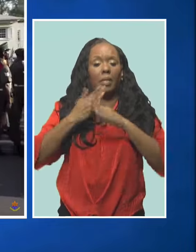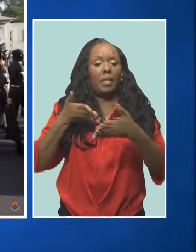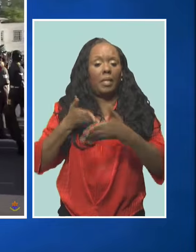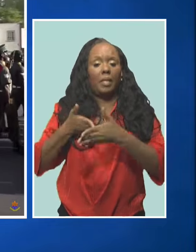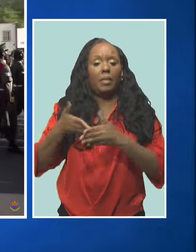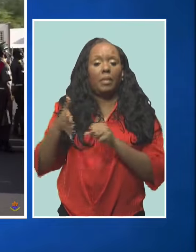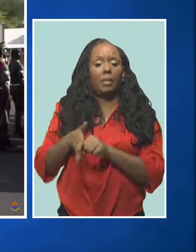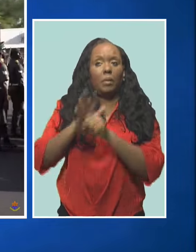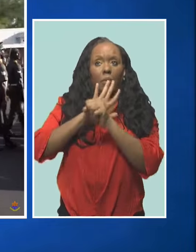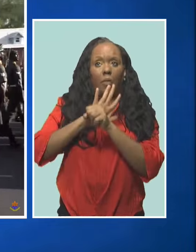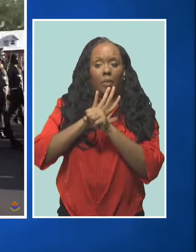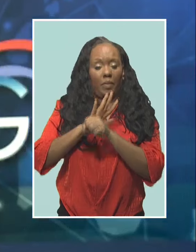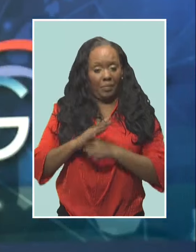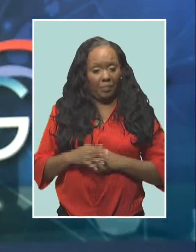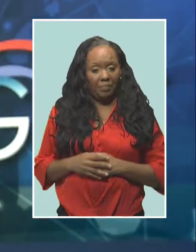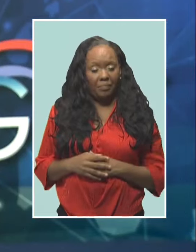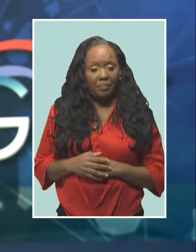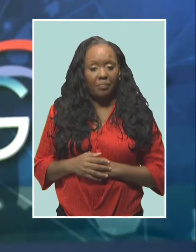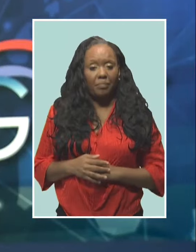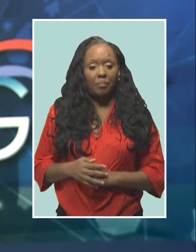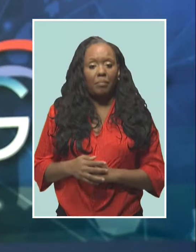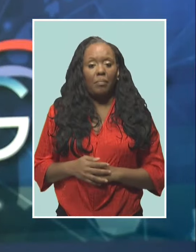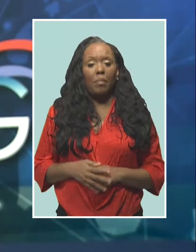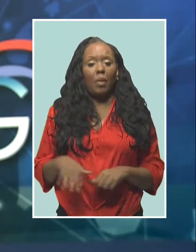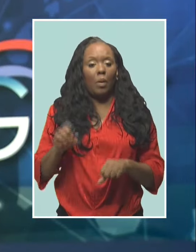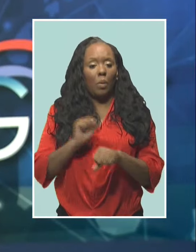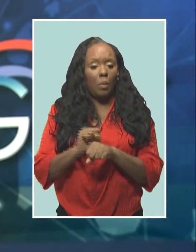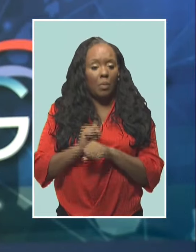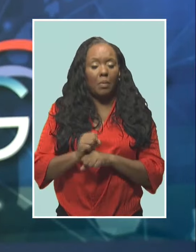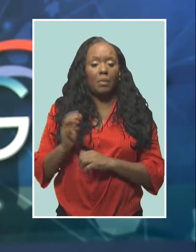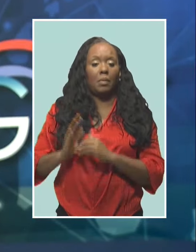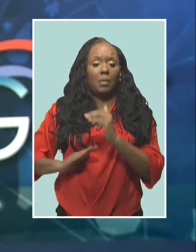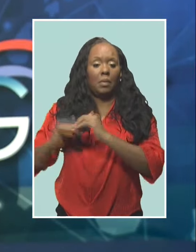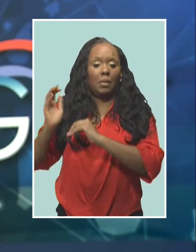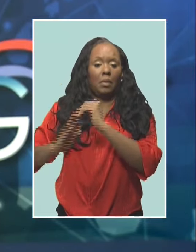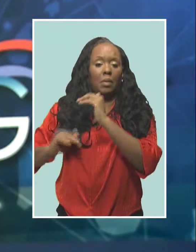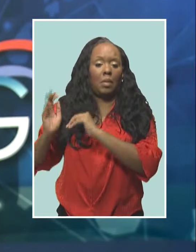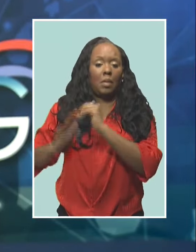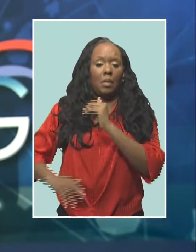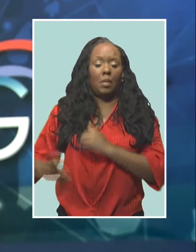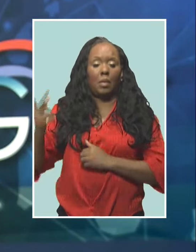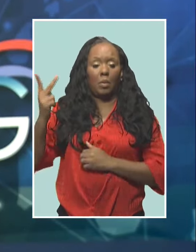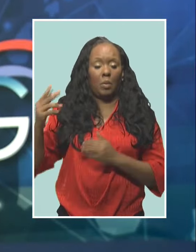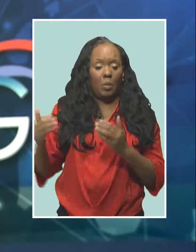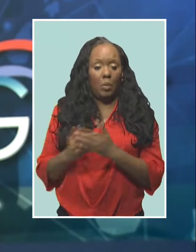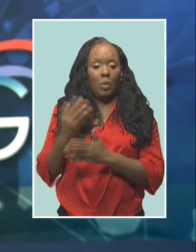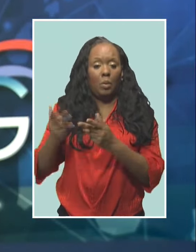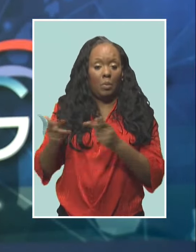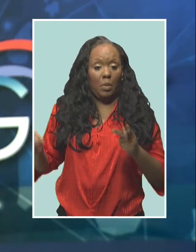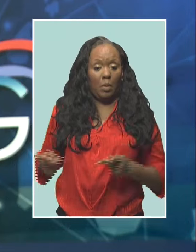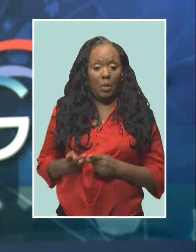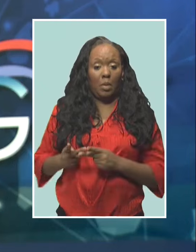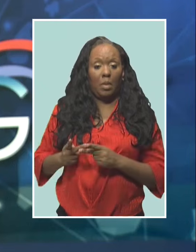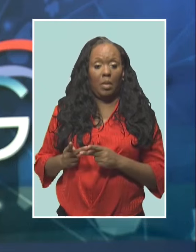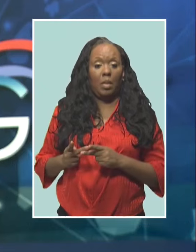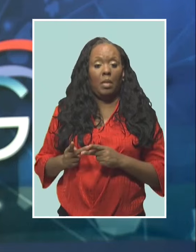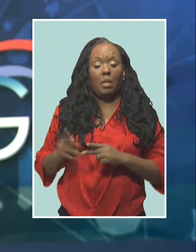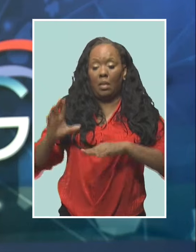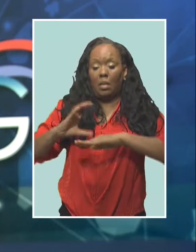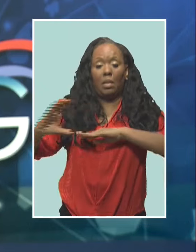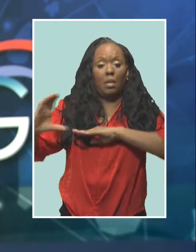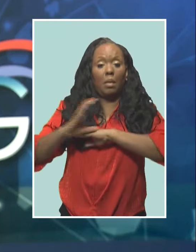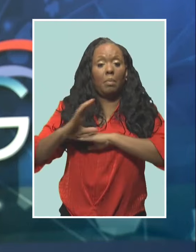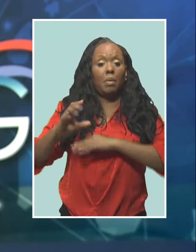Klinket, CBC News. Remedial work and the construction of two new dormitories at the Regional Police Training Center